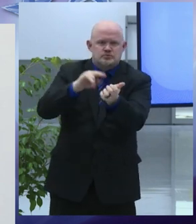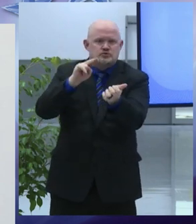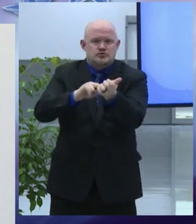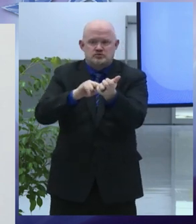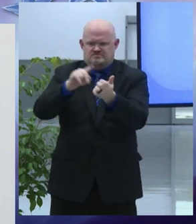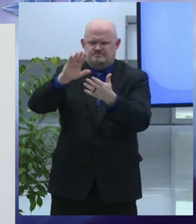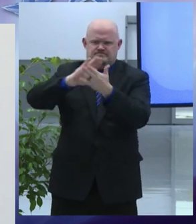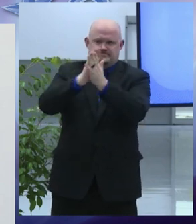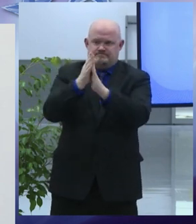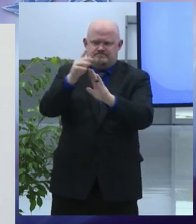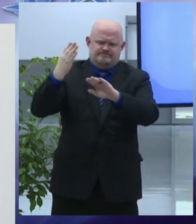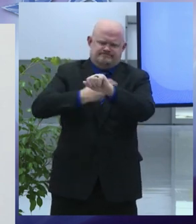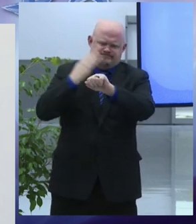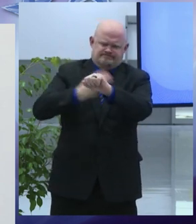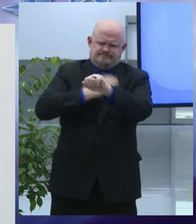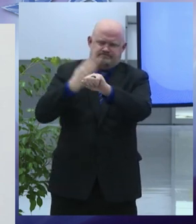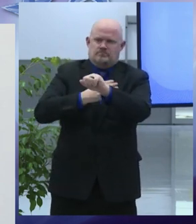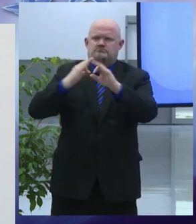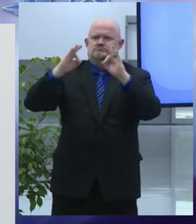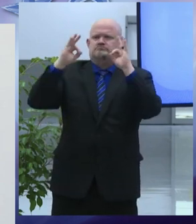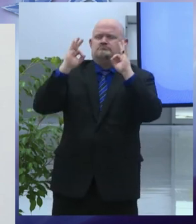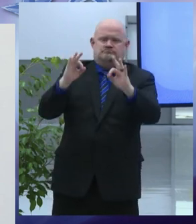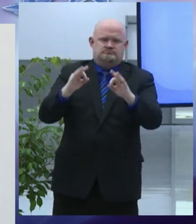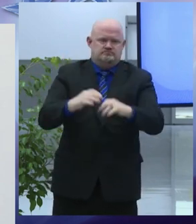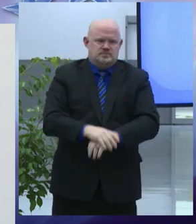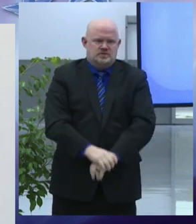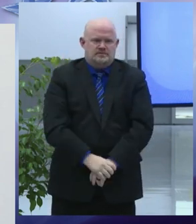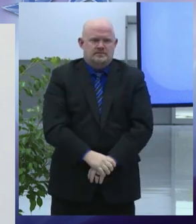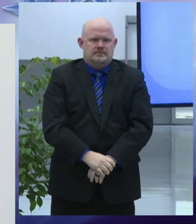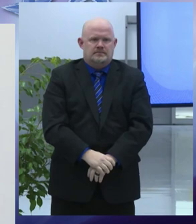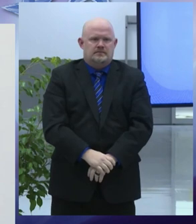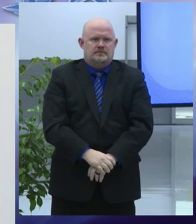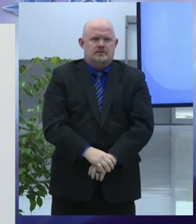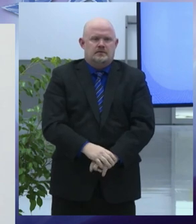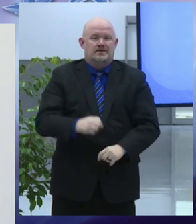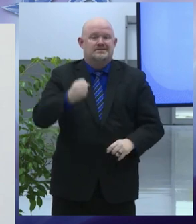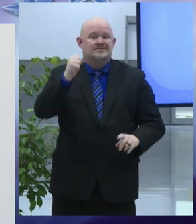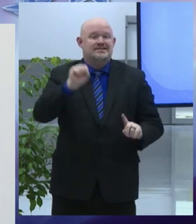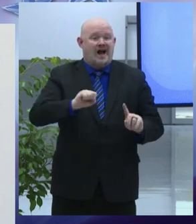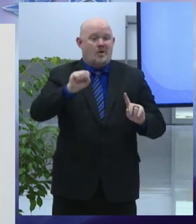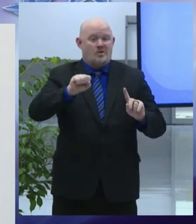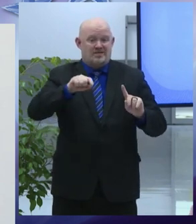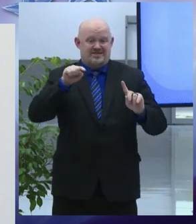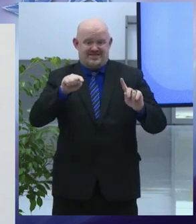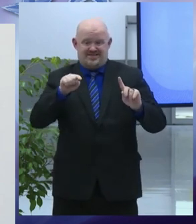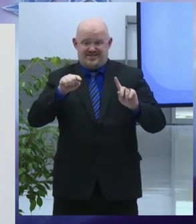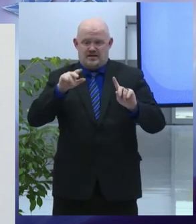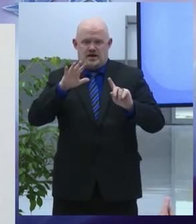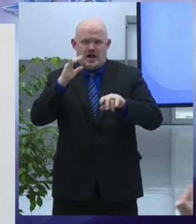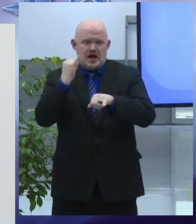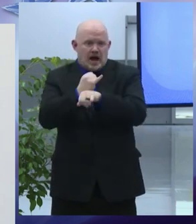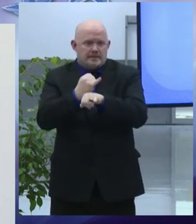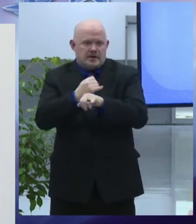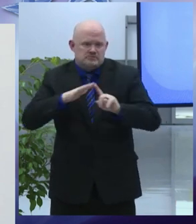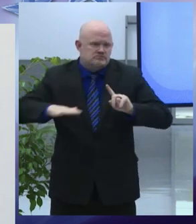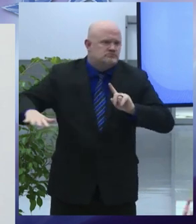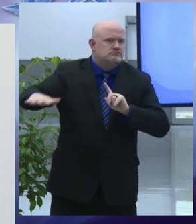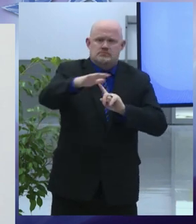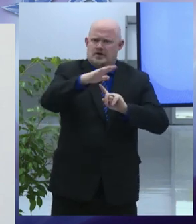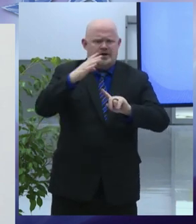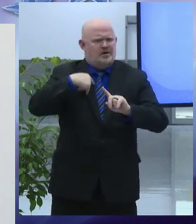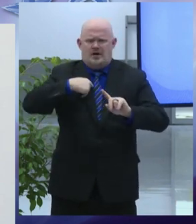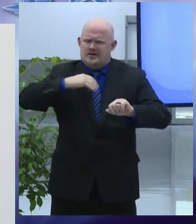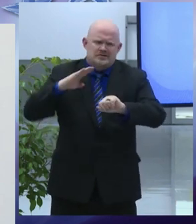surrounding the south side campus and at places around the city more Syracuse surge progress is happening our tech startup